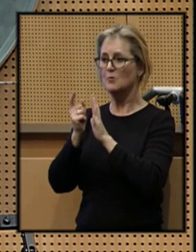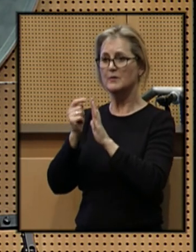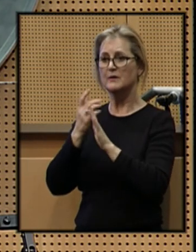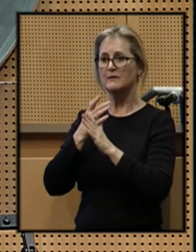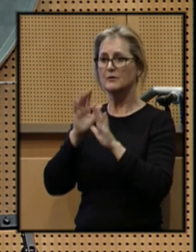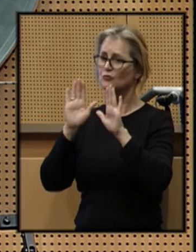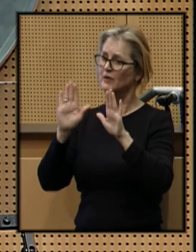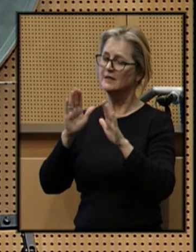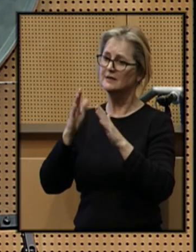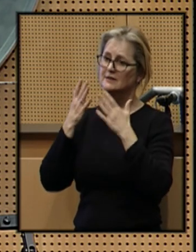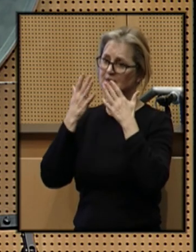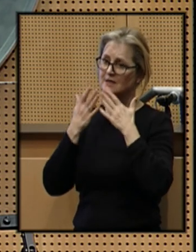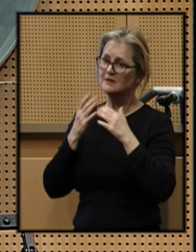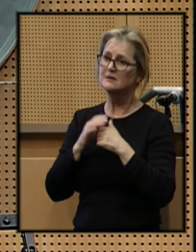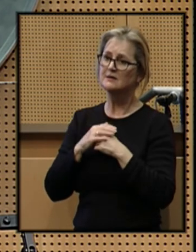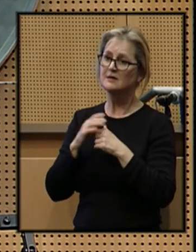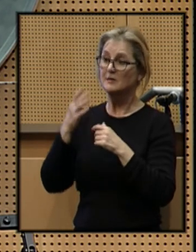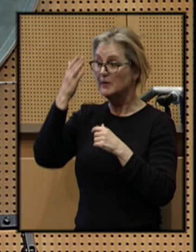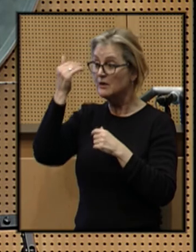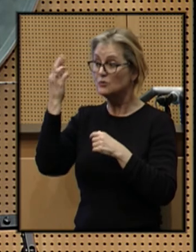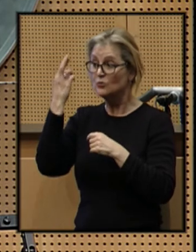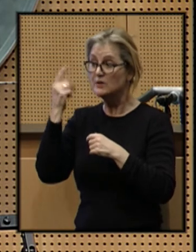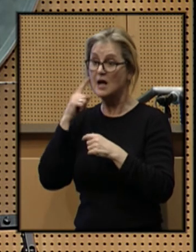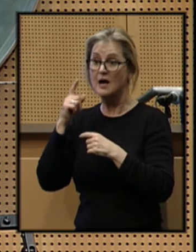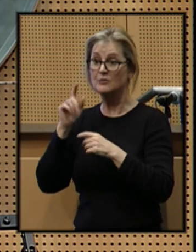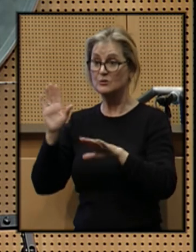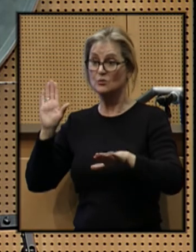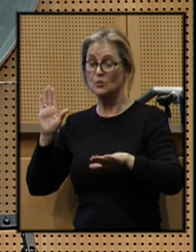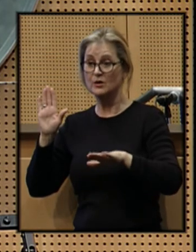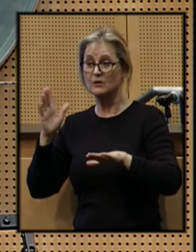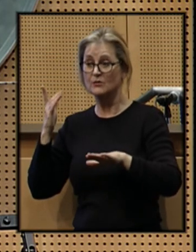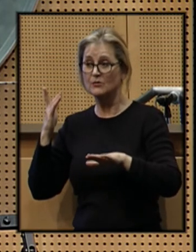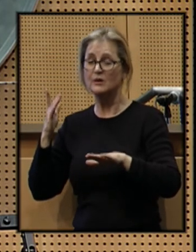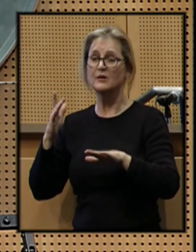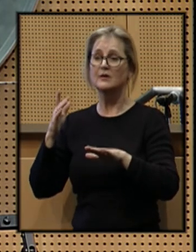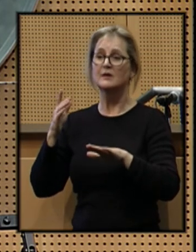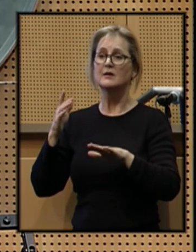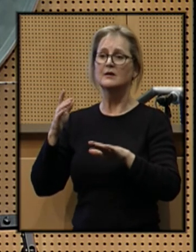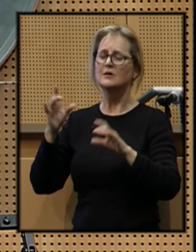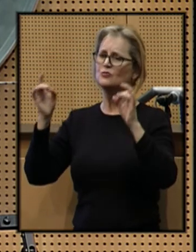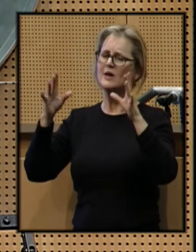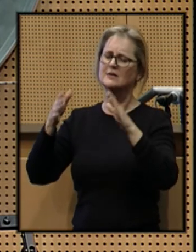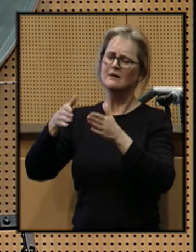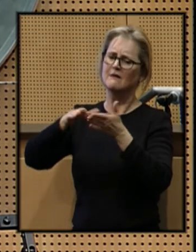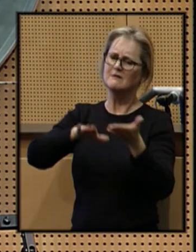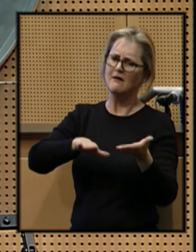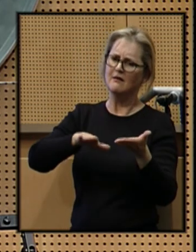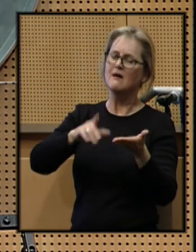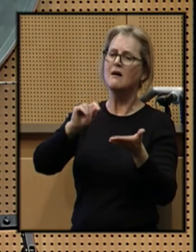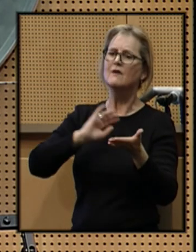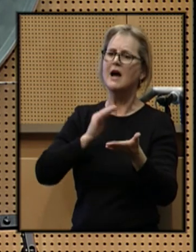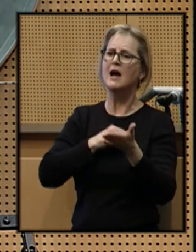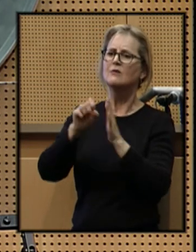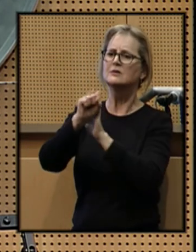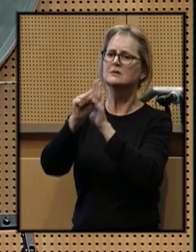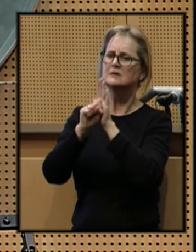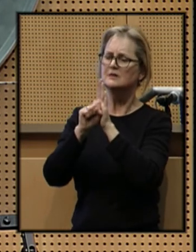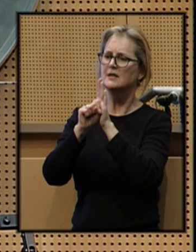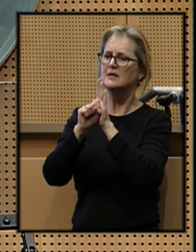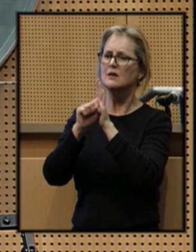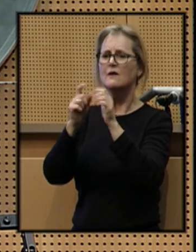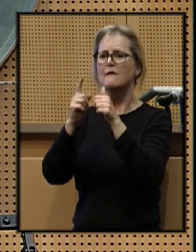great sadness. Since the reason I was being sworn in was a tragic death of our state's